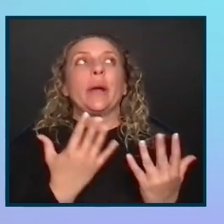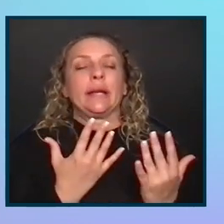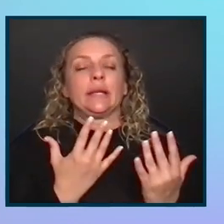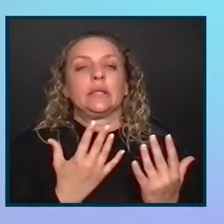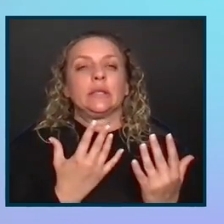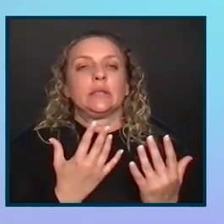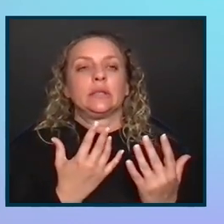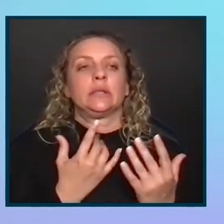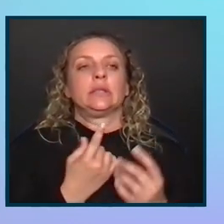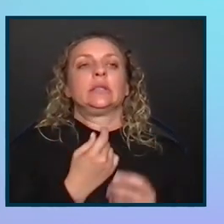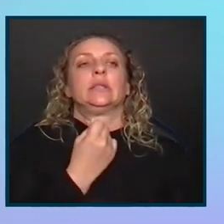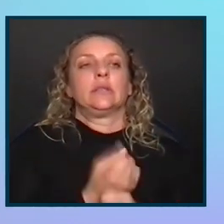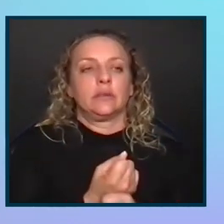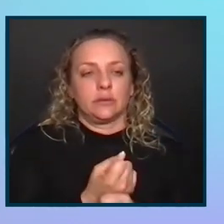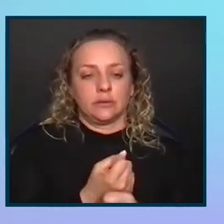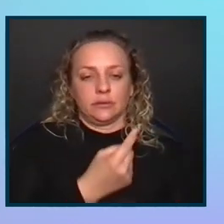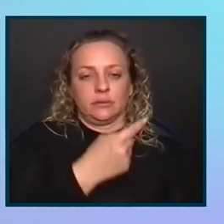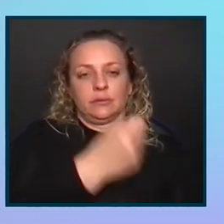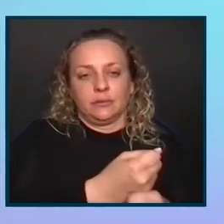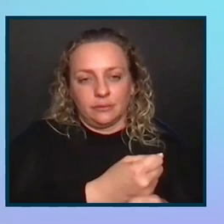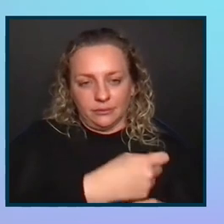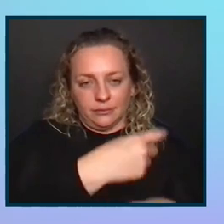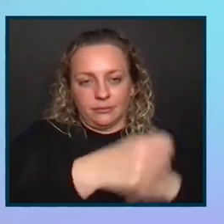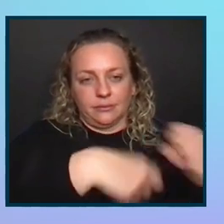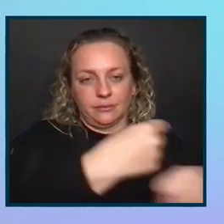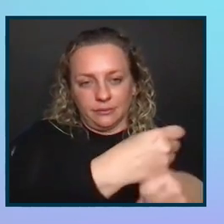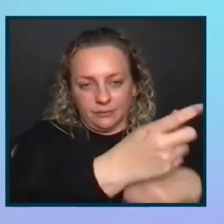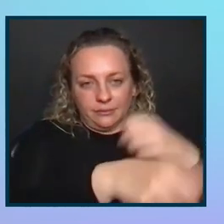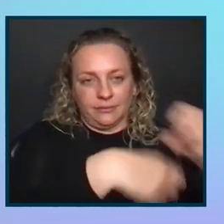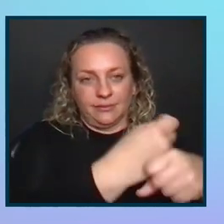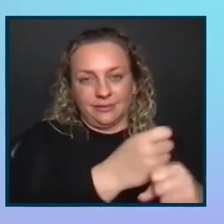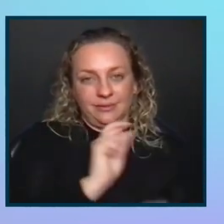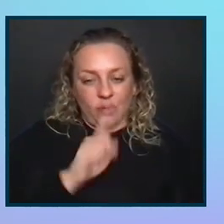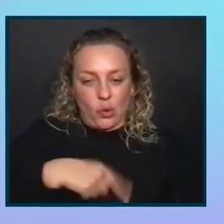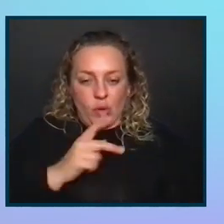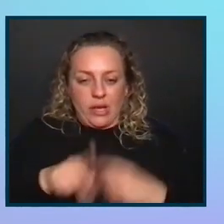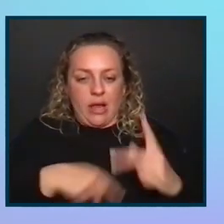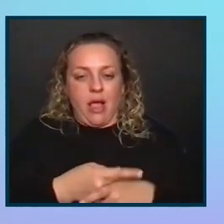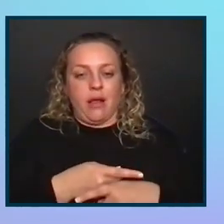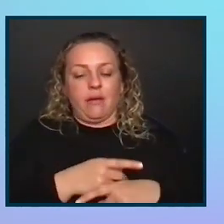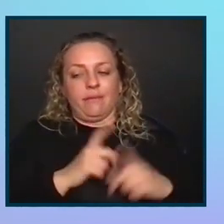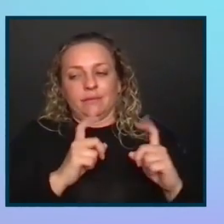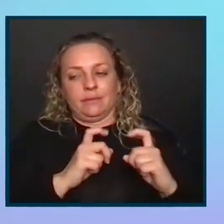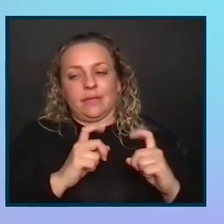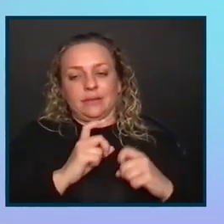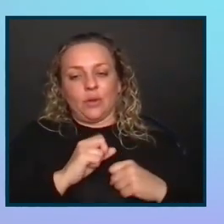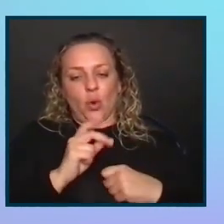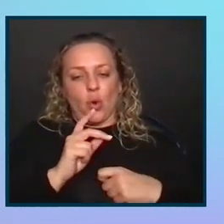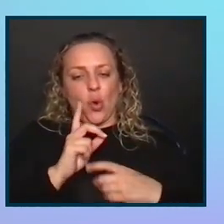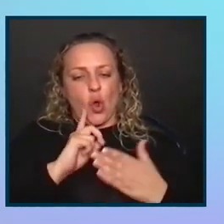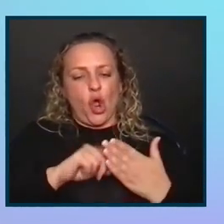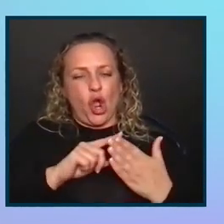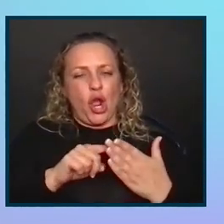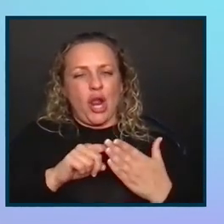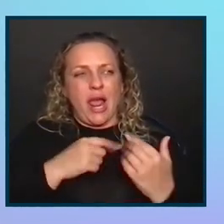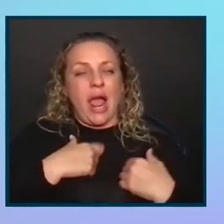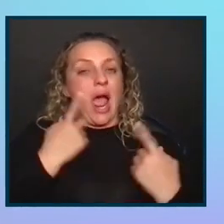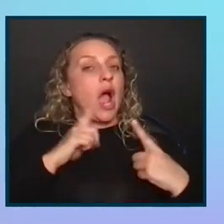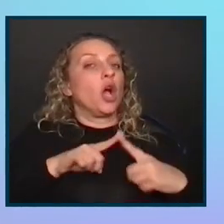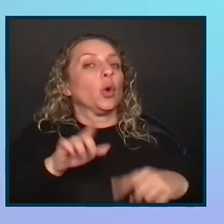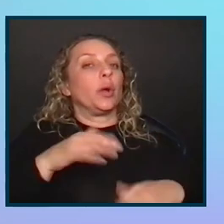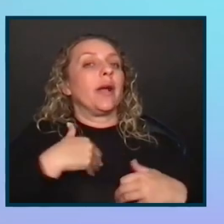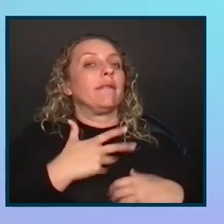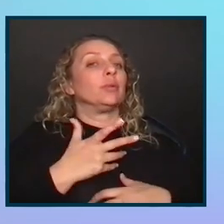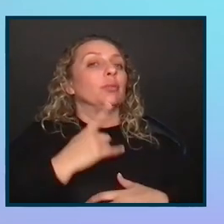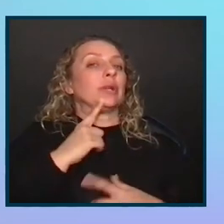year to year to year, and that was the only kind of audit or any kind of testing that we did, then I agree you would have